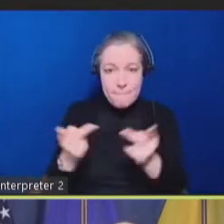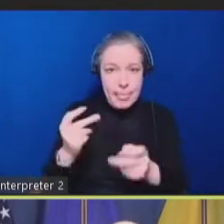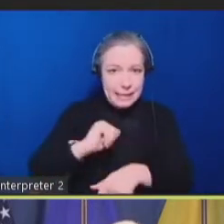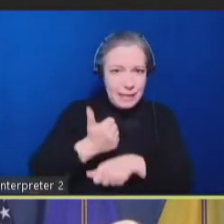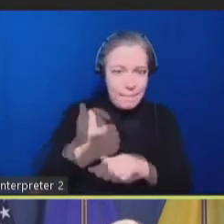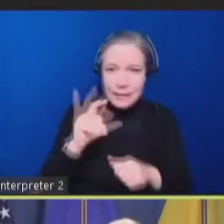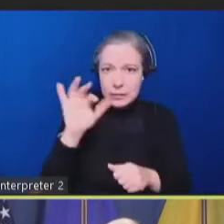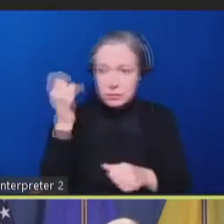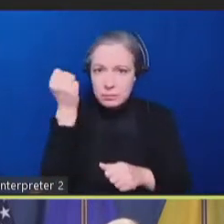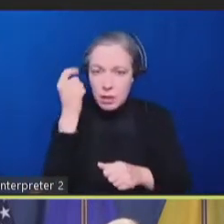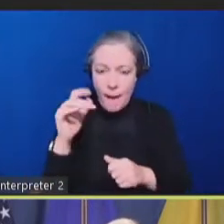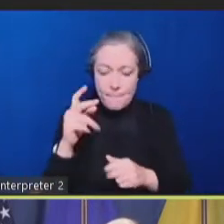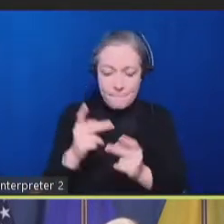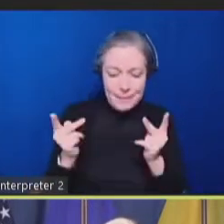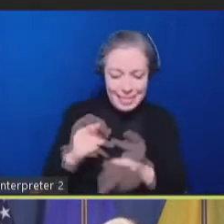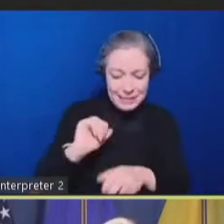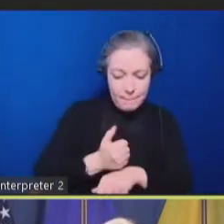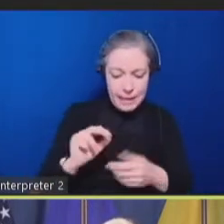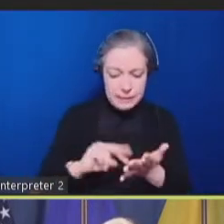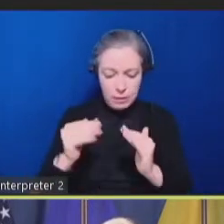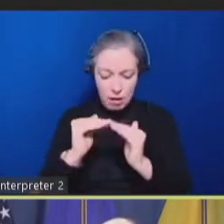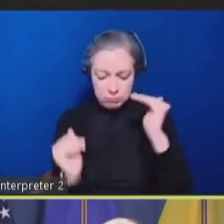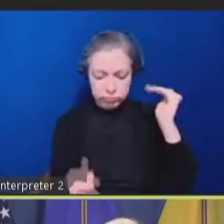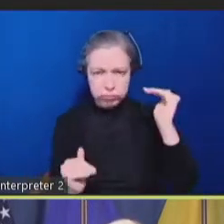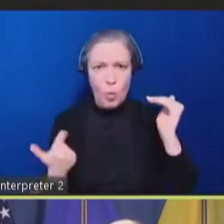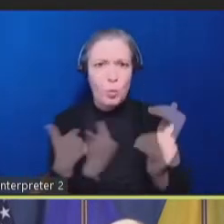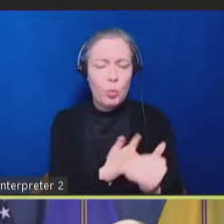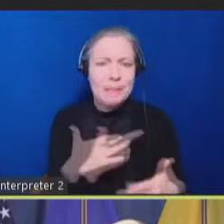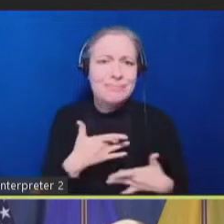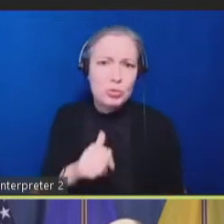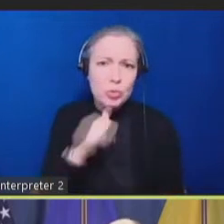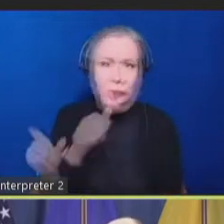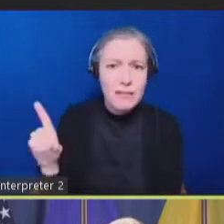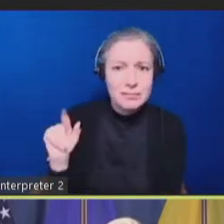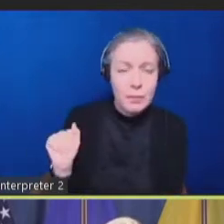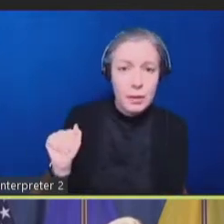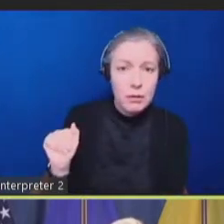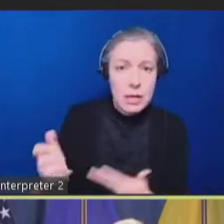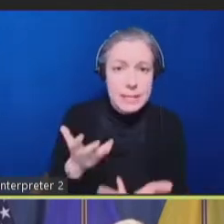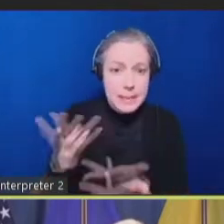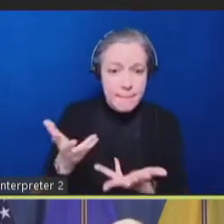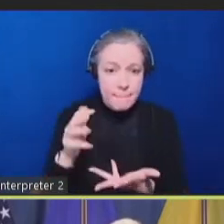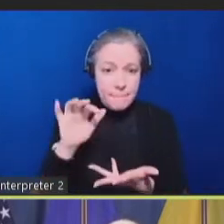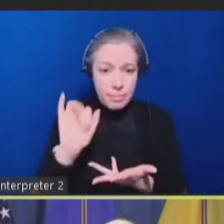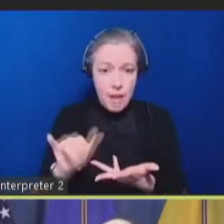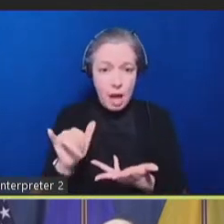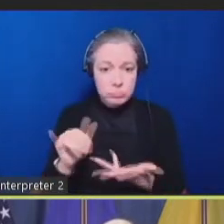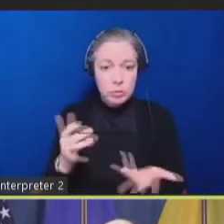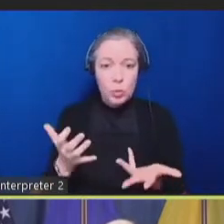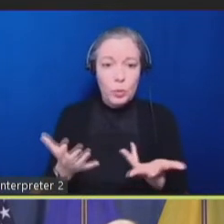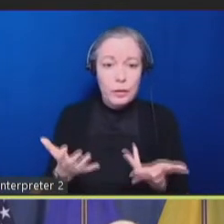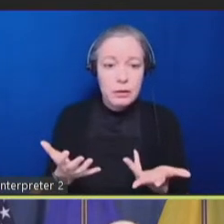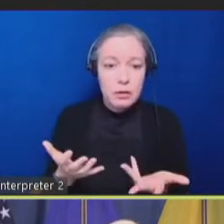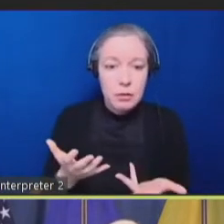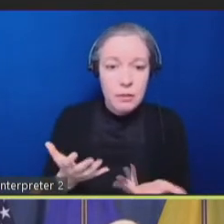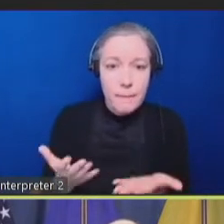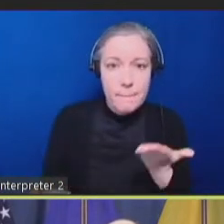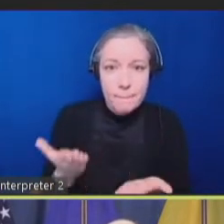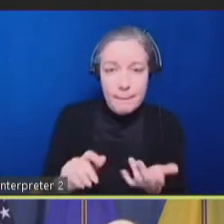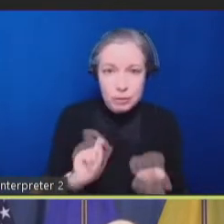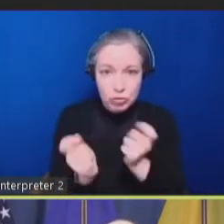think about people with disabilities. But that actually is something perhaps we should change.